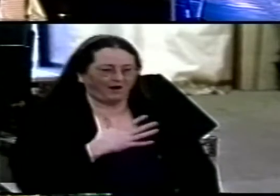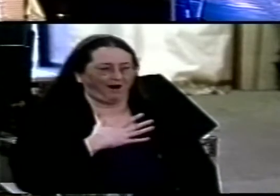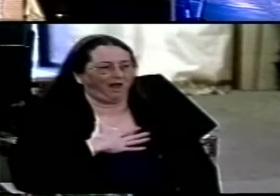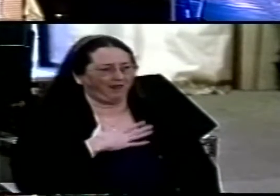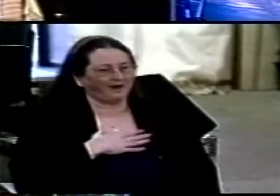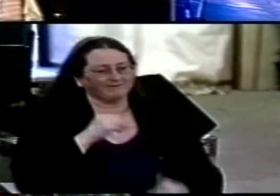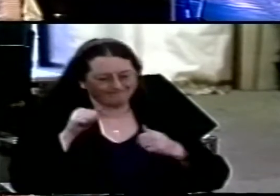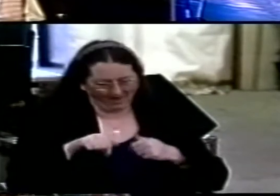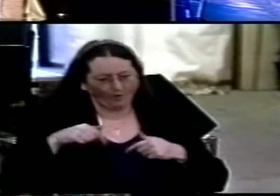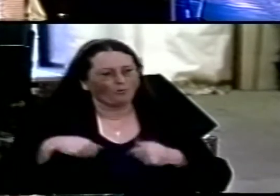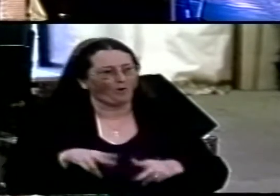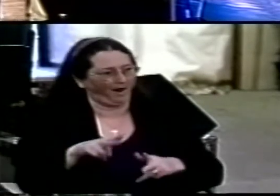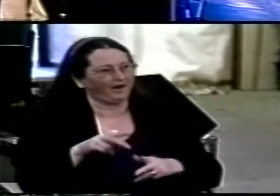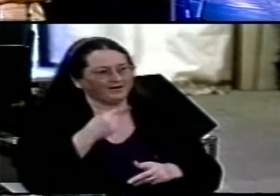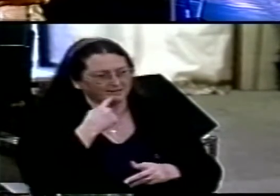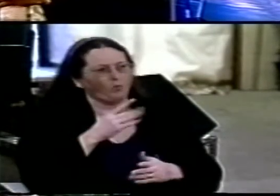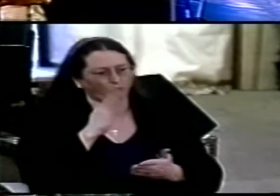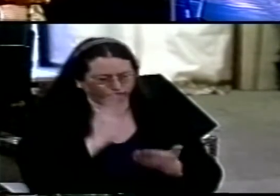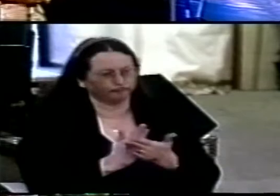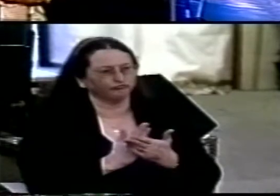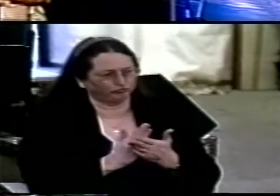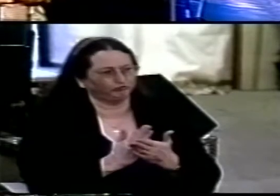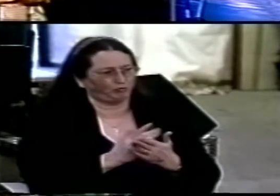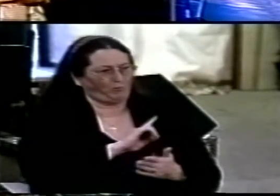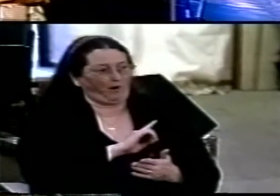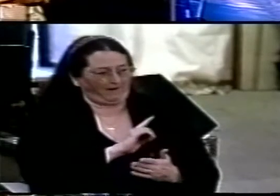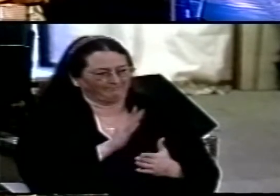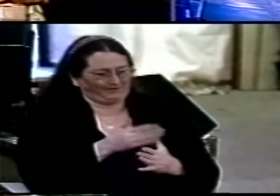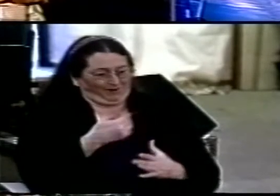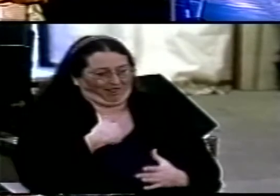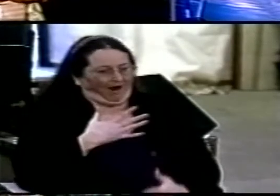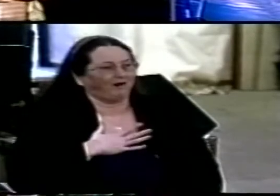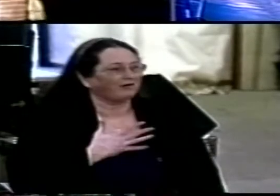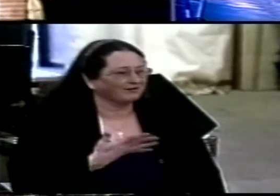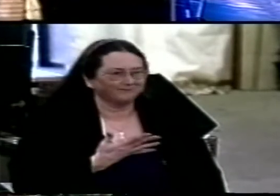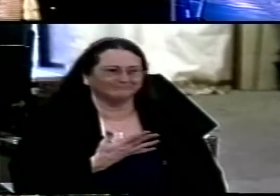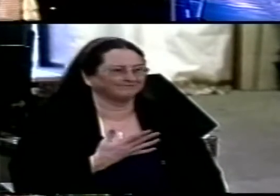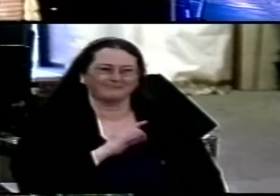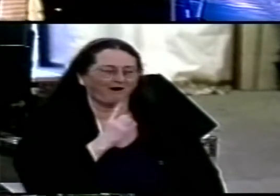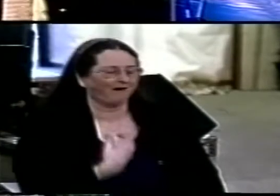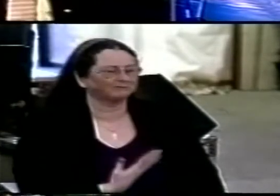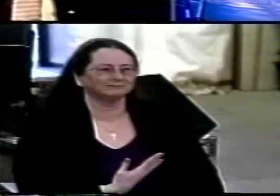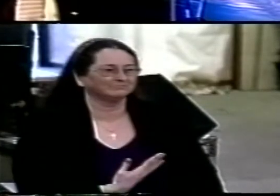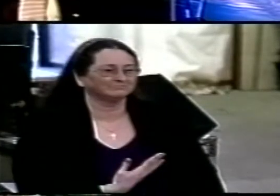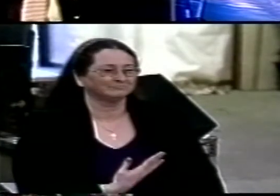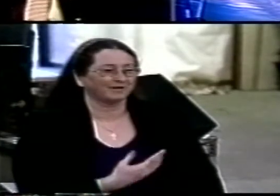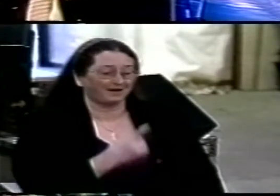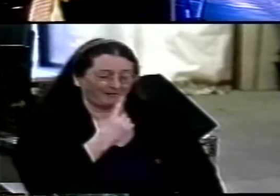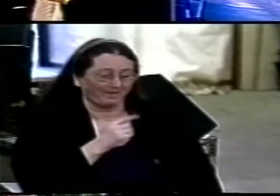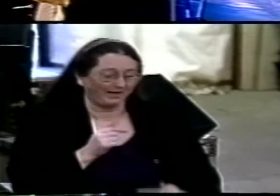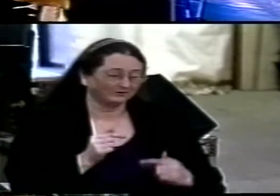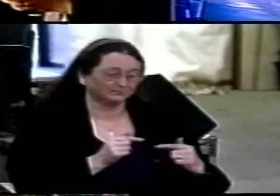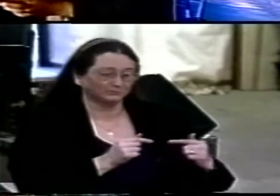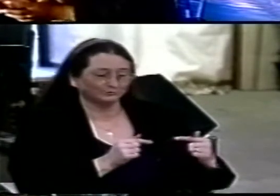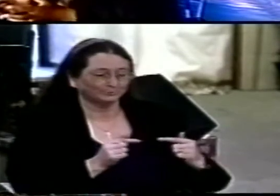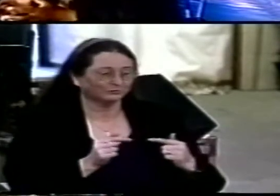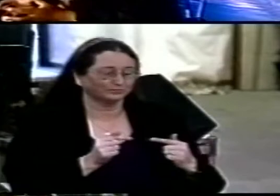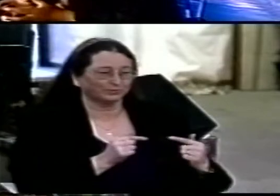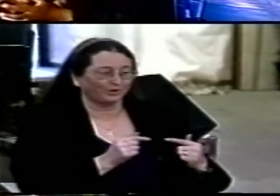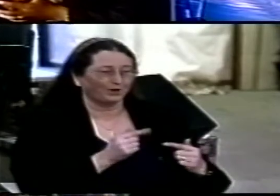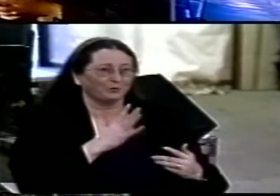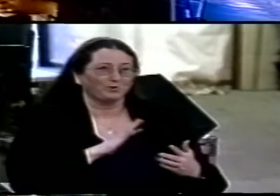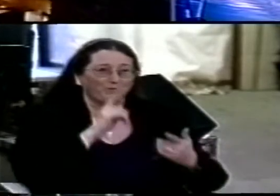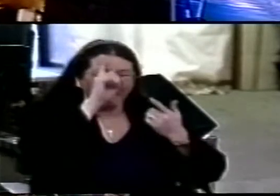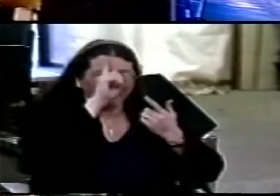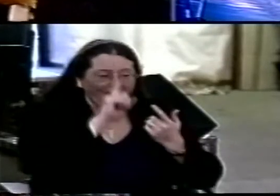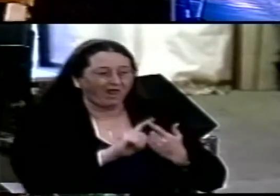or with others of like mind. And there is a huge tension here. To be faithful